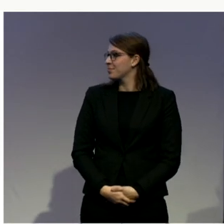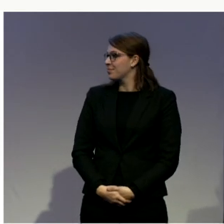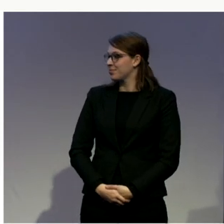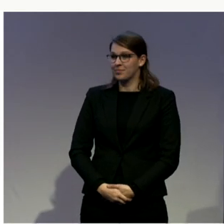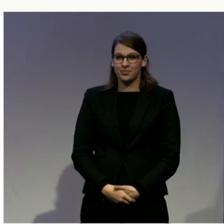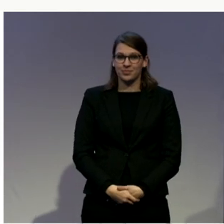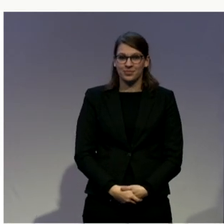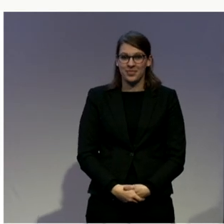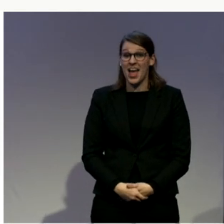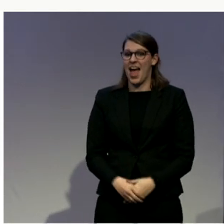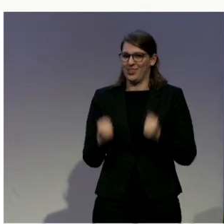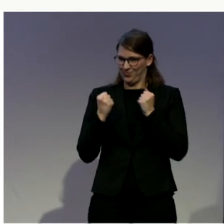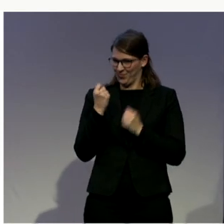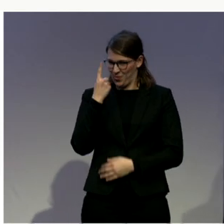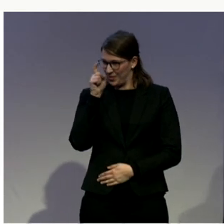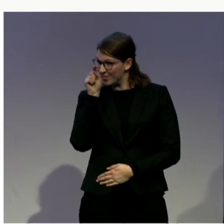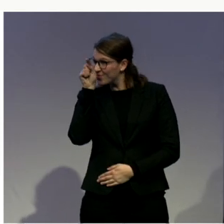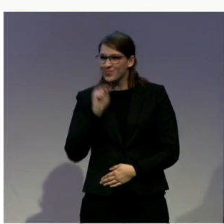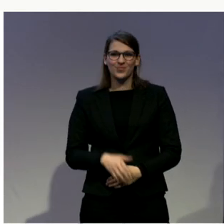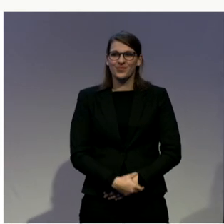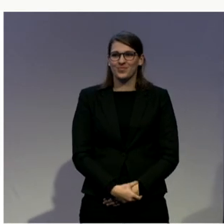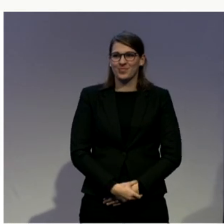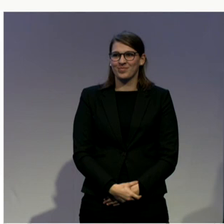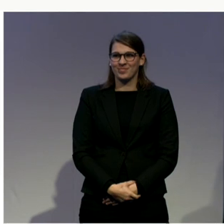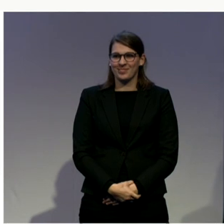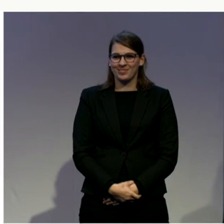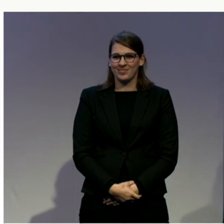Yay. There. Yes.